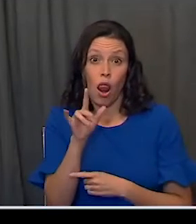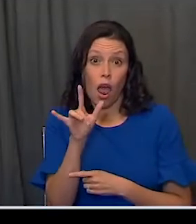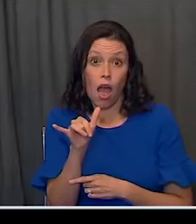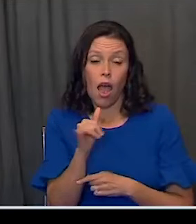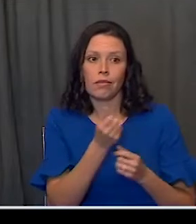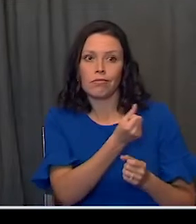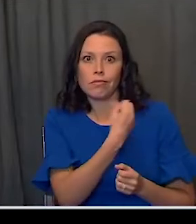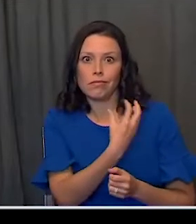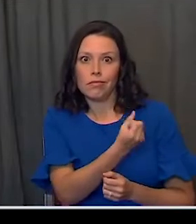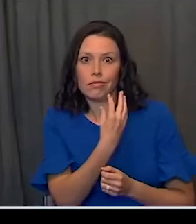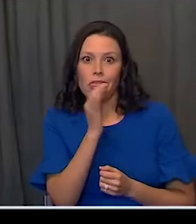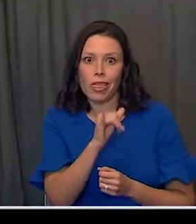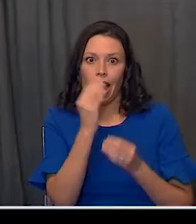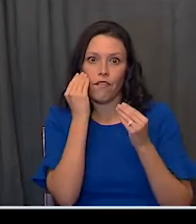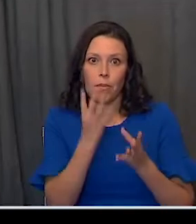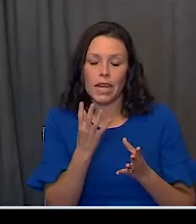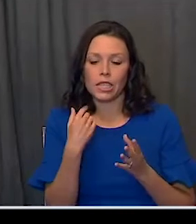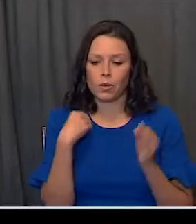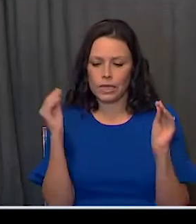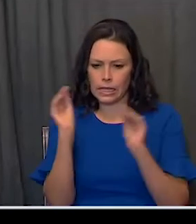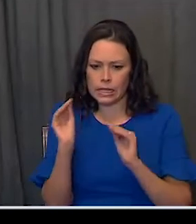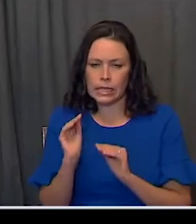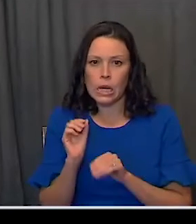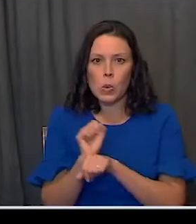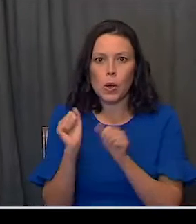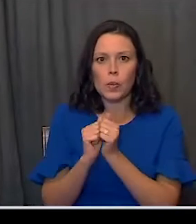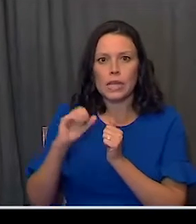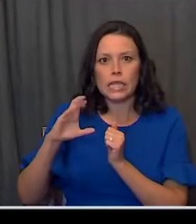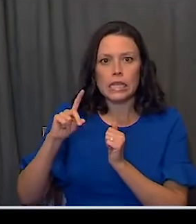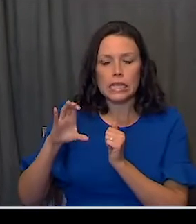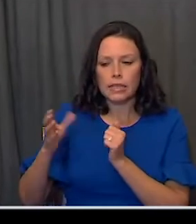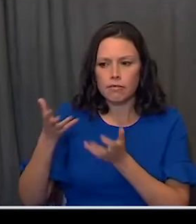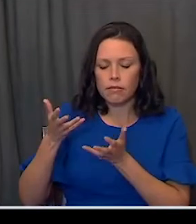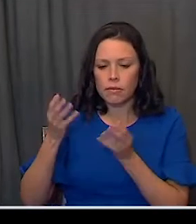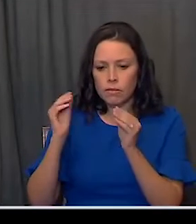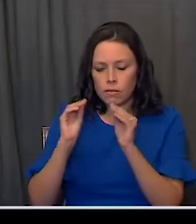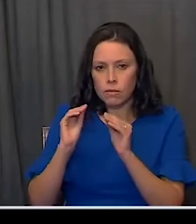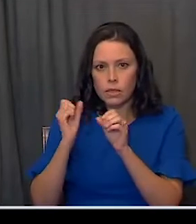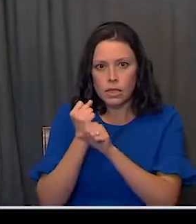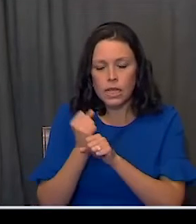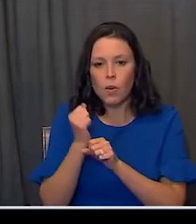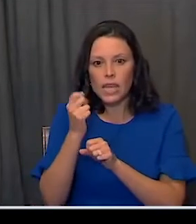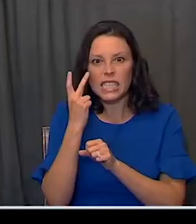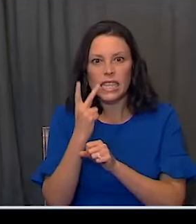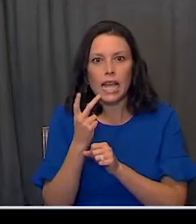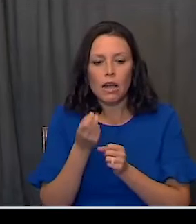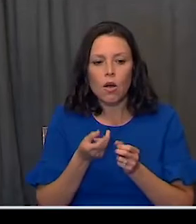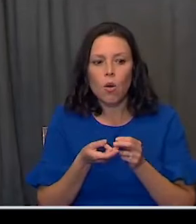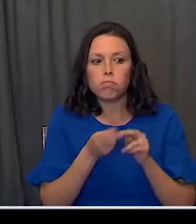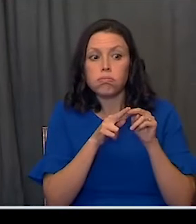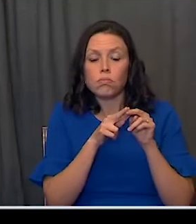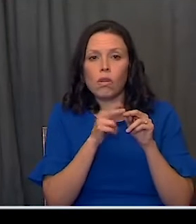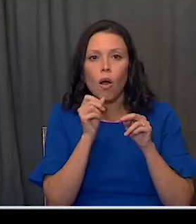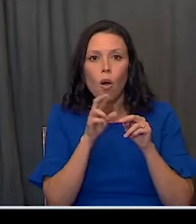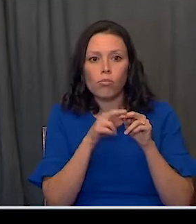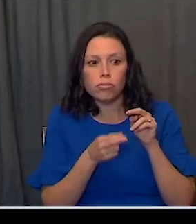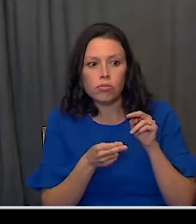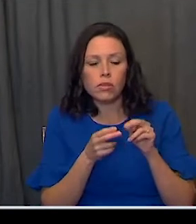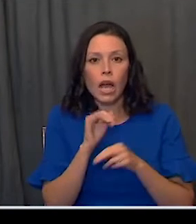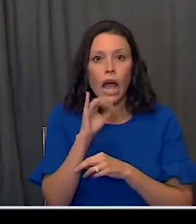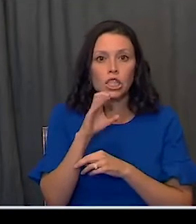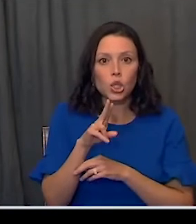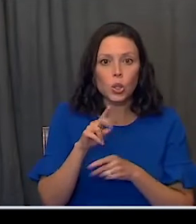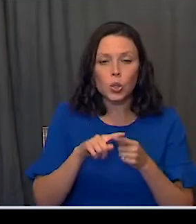data and improving that data and working with CDC so that we can see new admissions. We can see inpatient status. We can see CCU